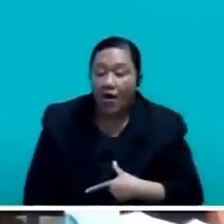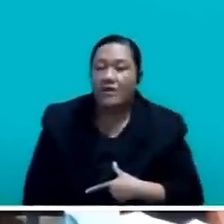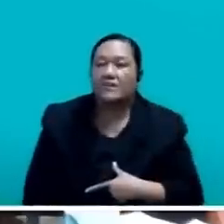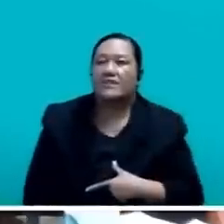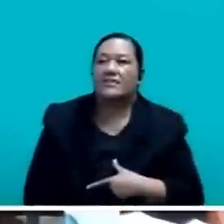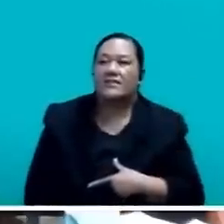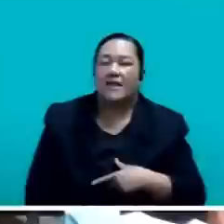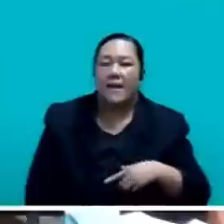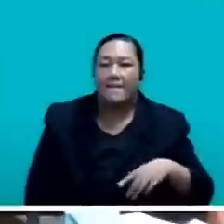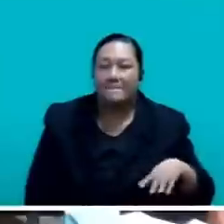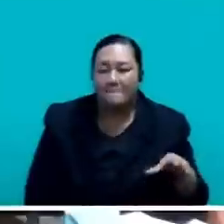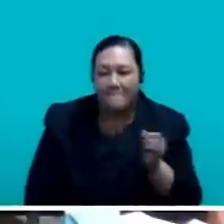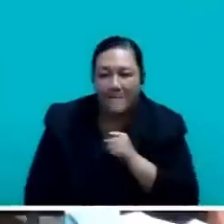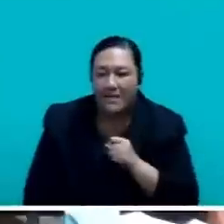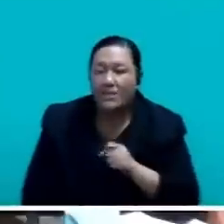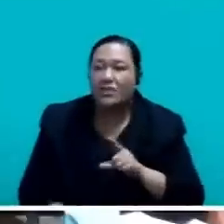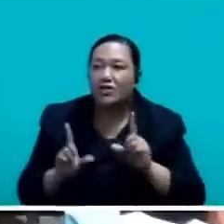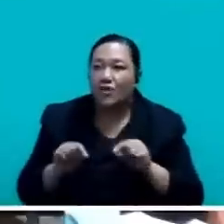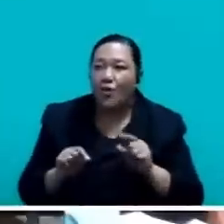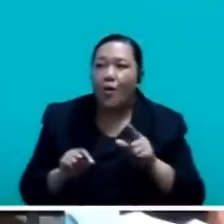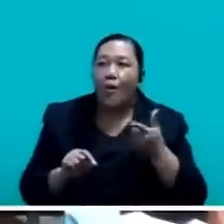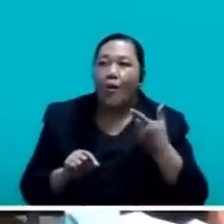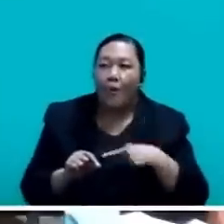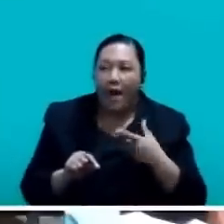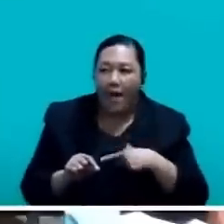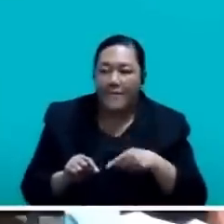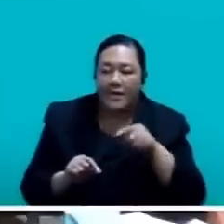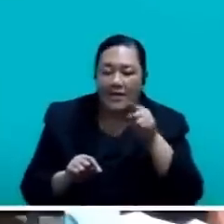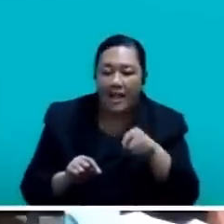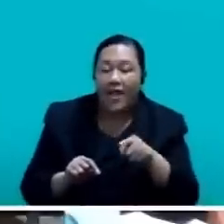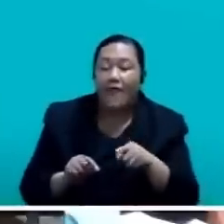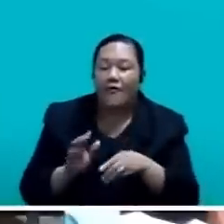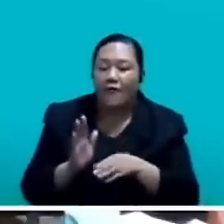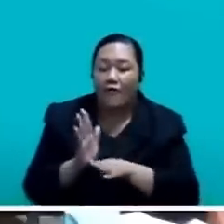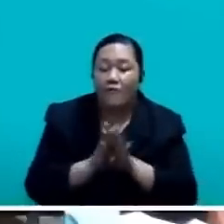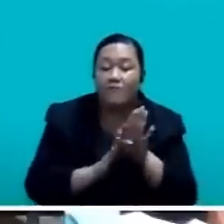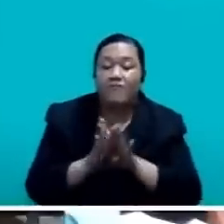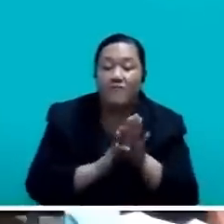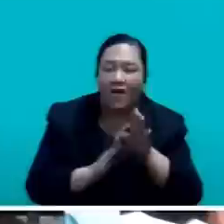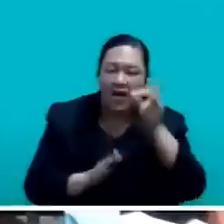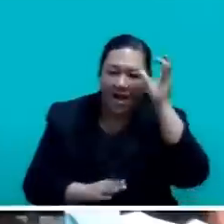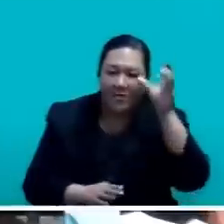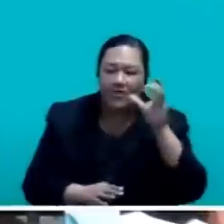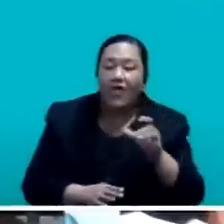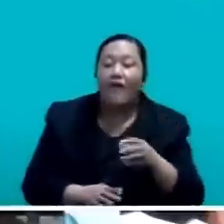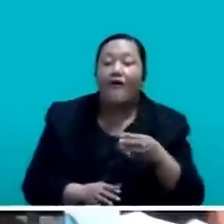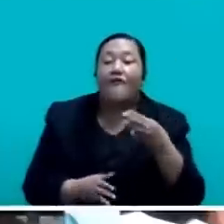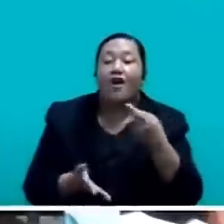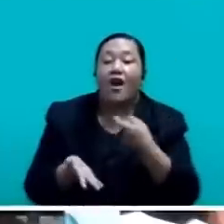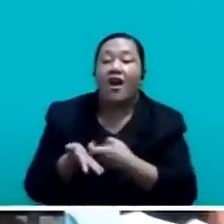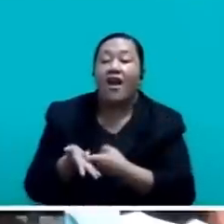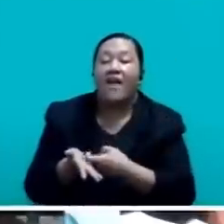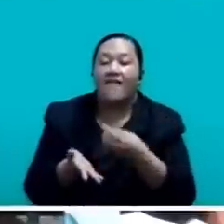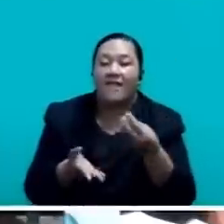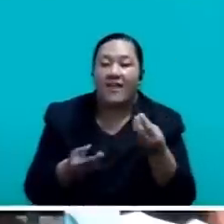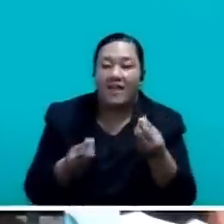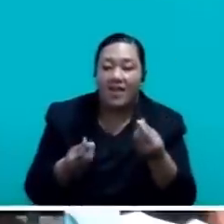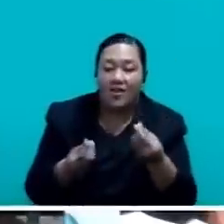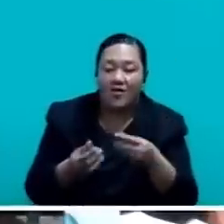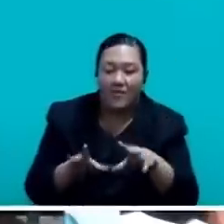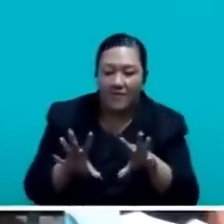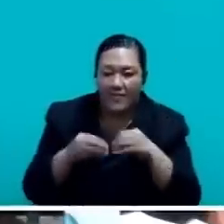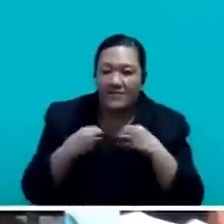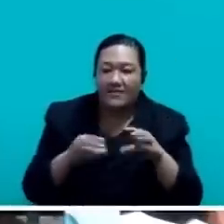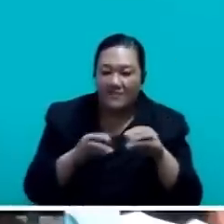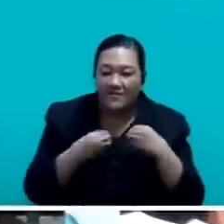at that time to lift our country's revenue earning. That was your reasoning. Everything is linked